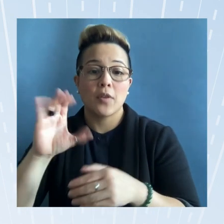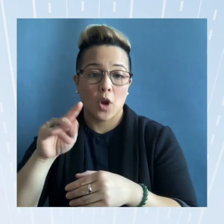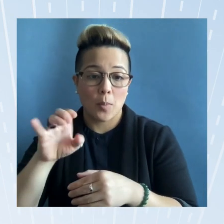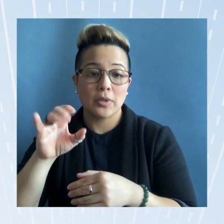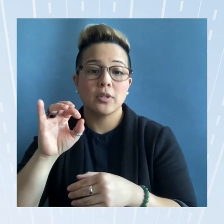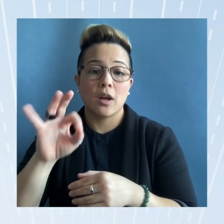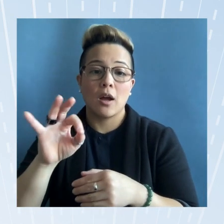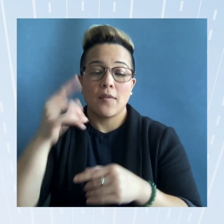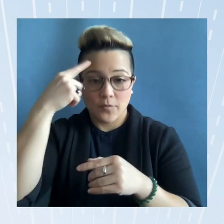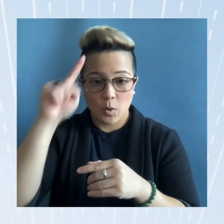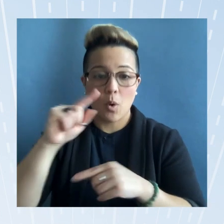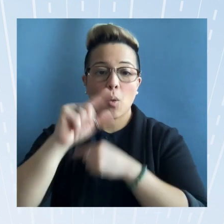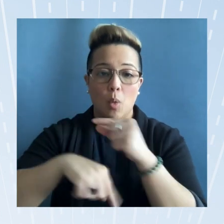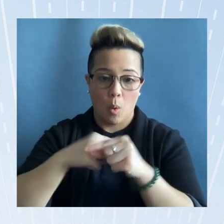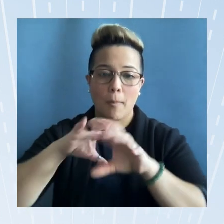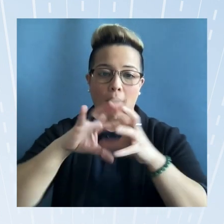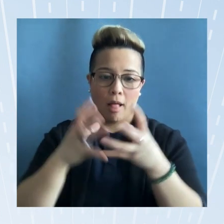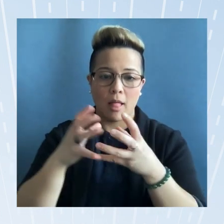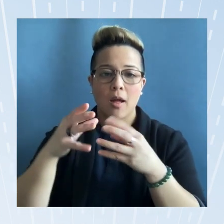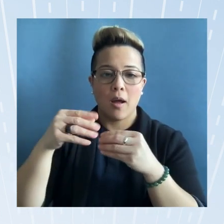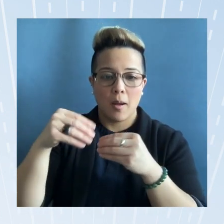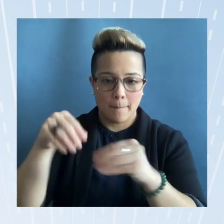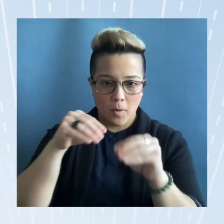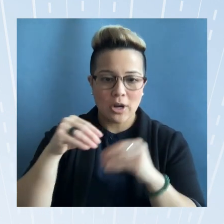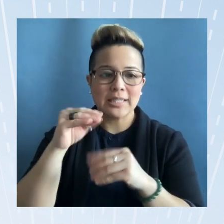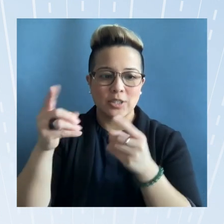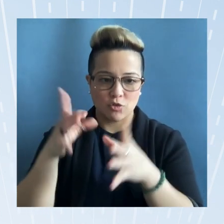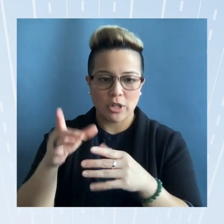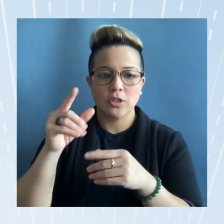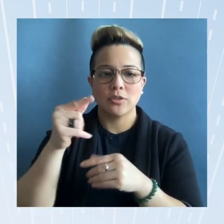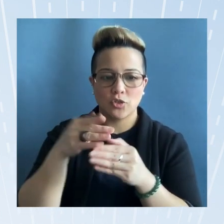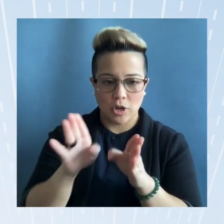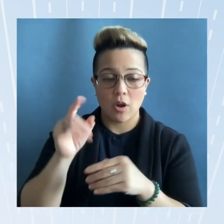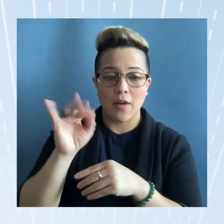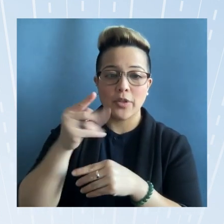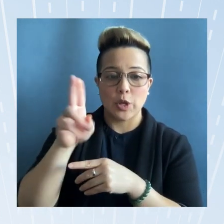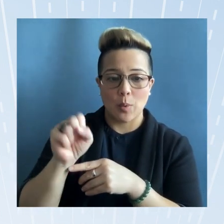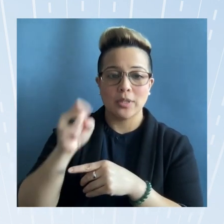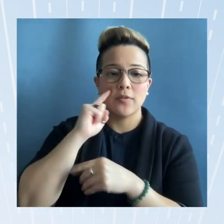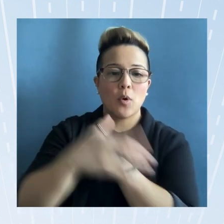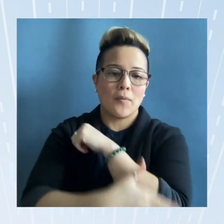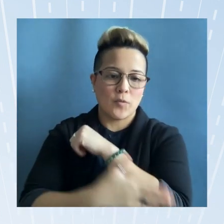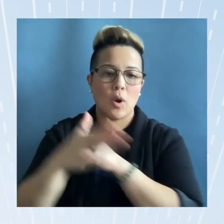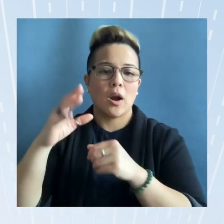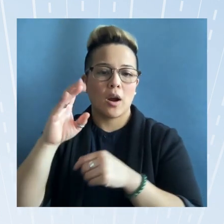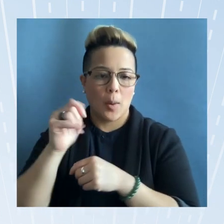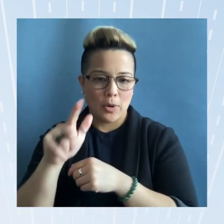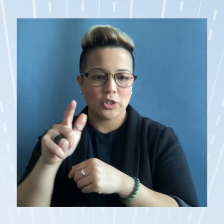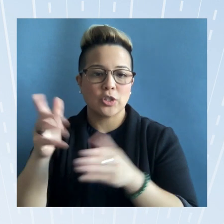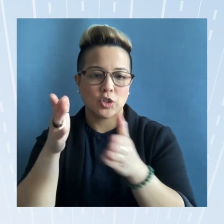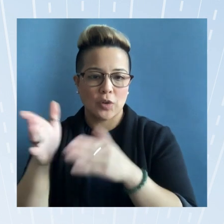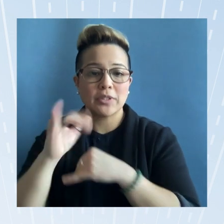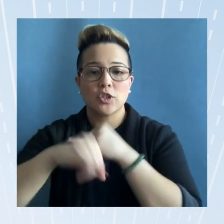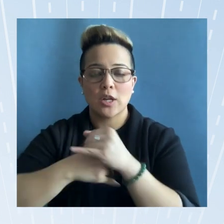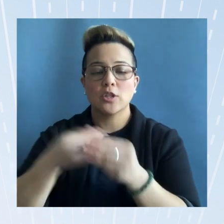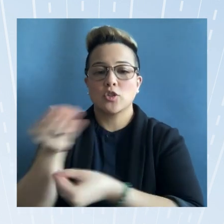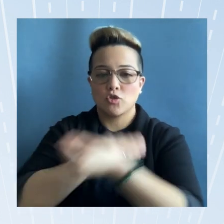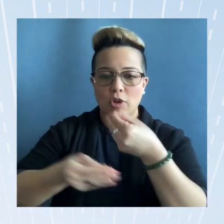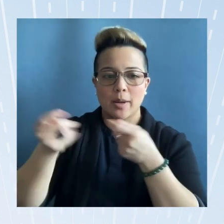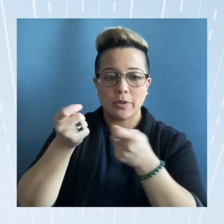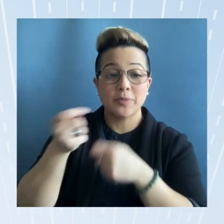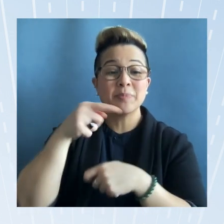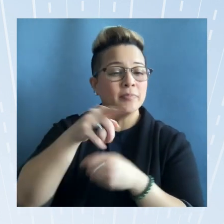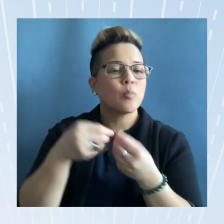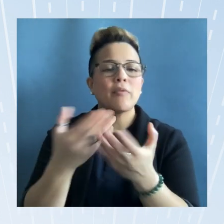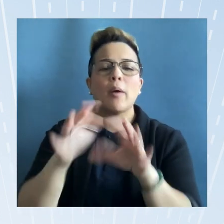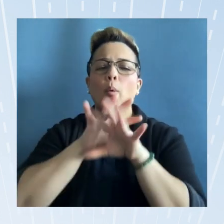of the u.s and foreign commercial service international trade administration who provided an overview of the resources available to